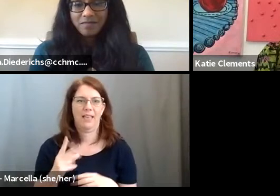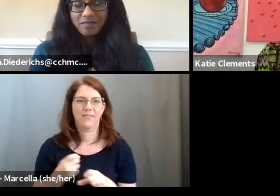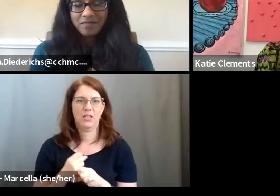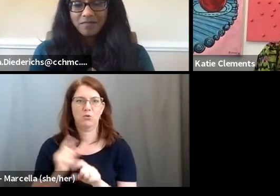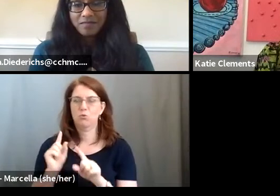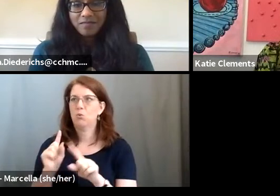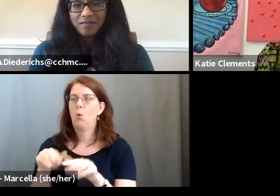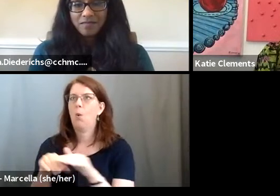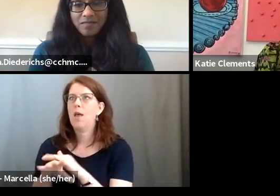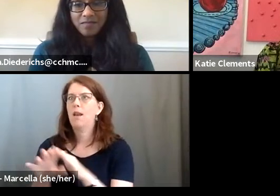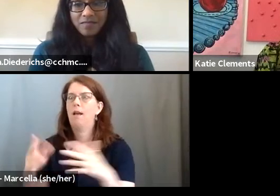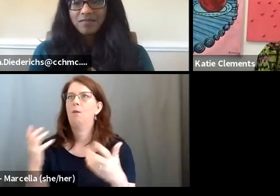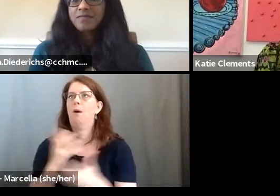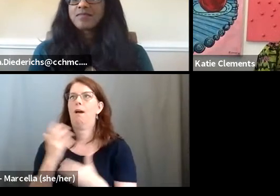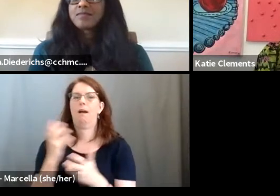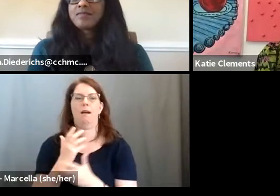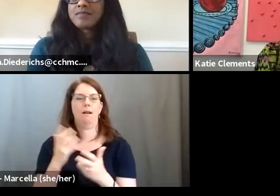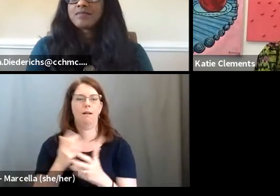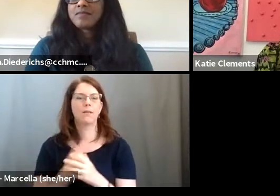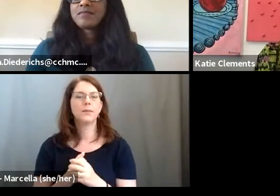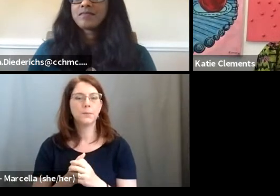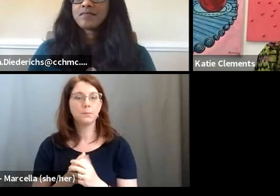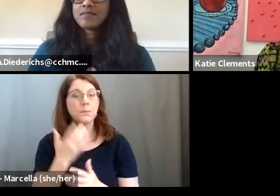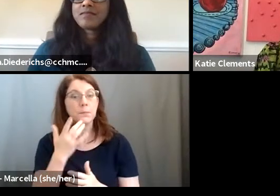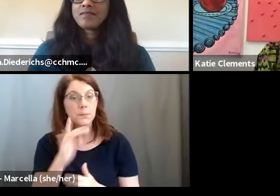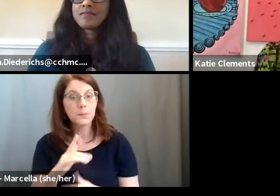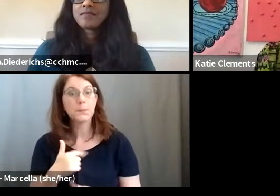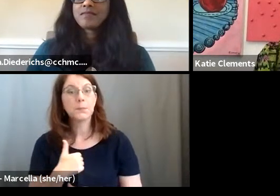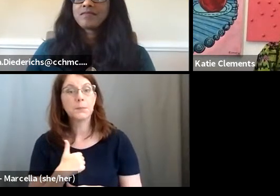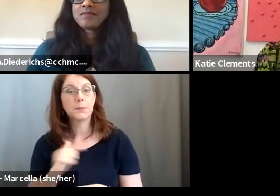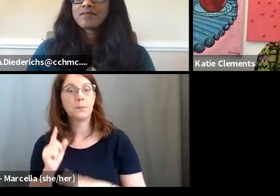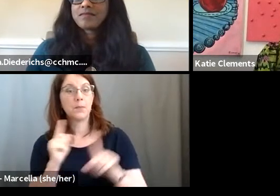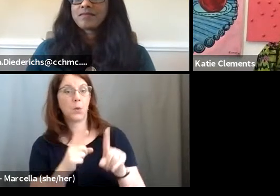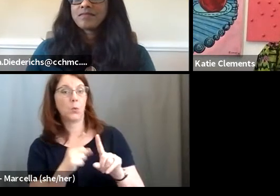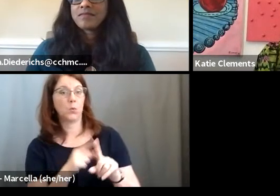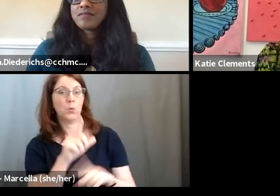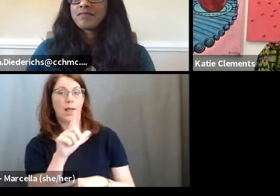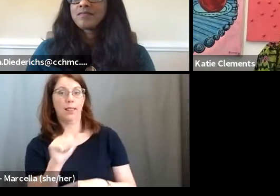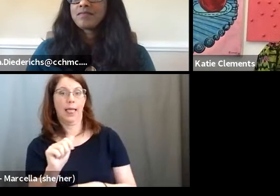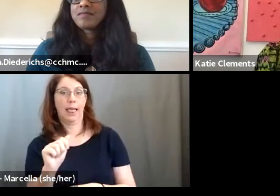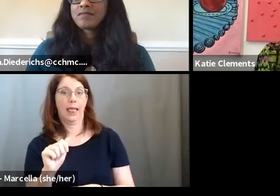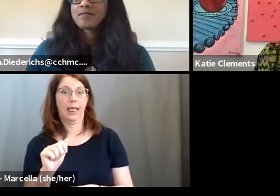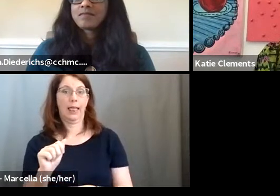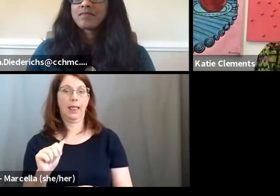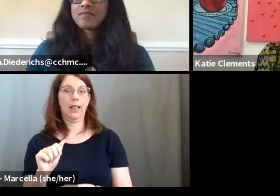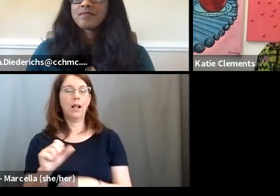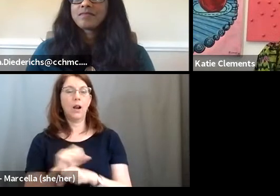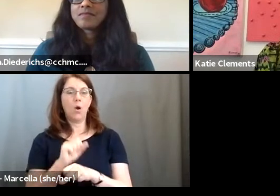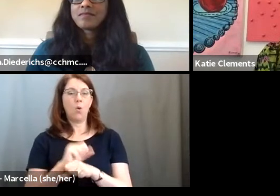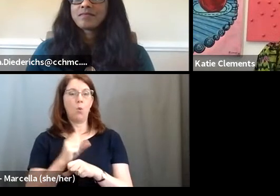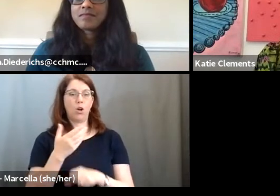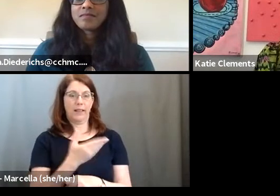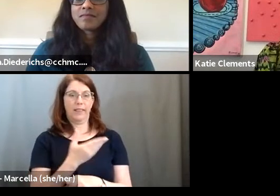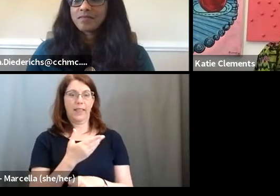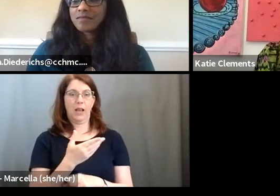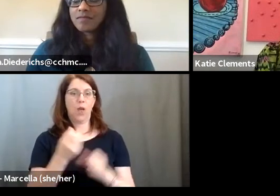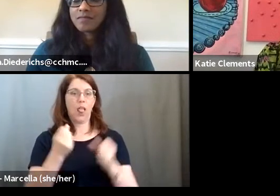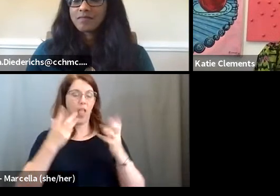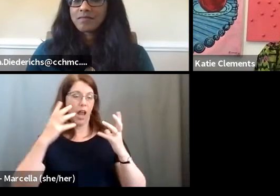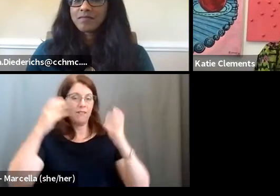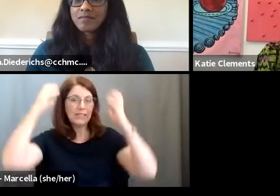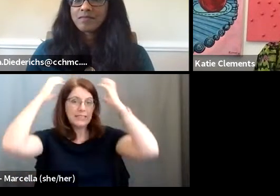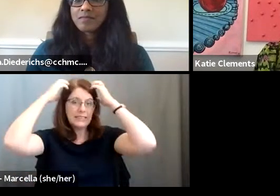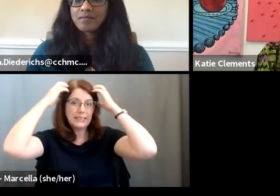go into that. And then I was fortunate enough to go to LA, worked in a firm that did a lot of Disney's